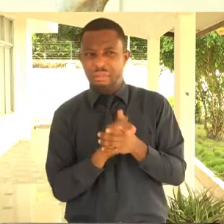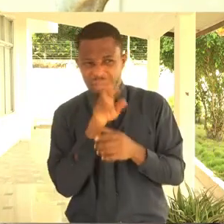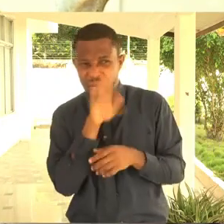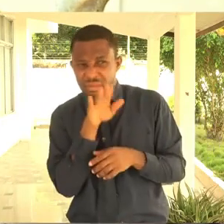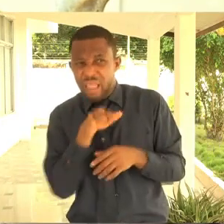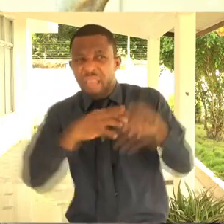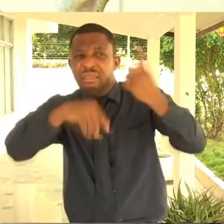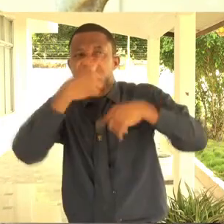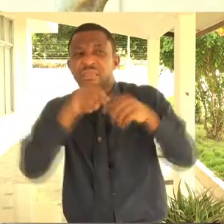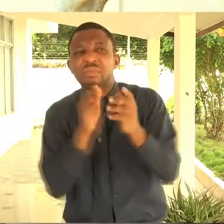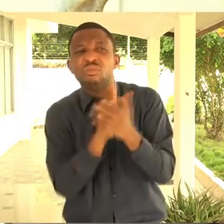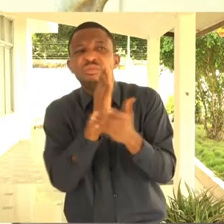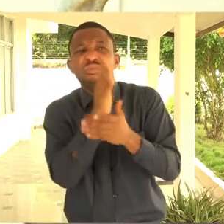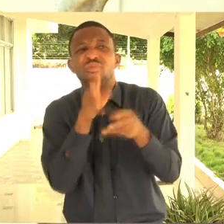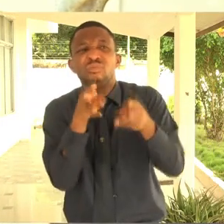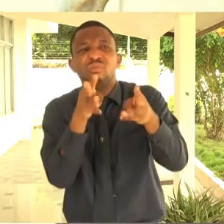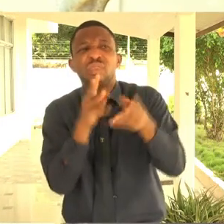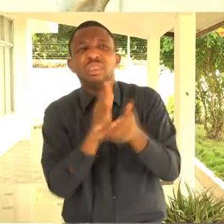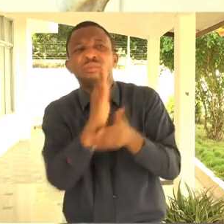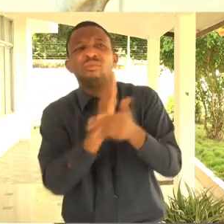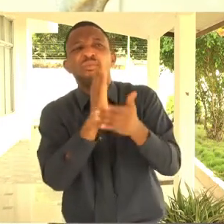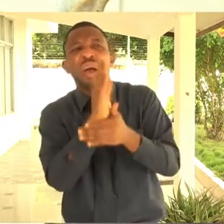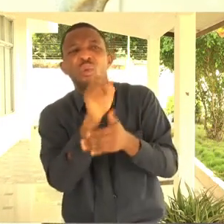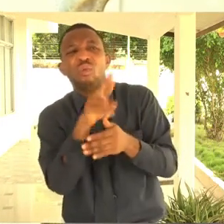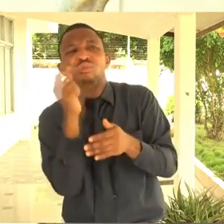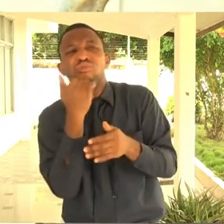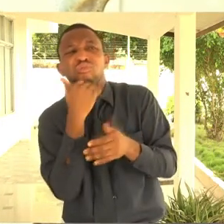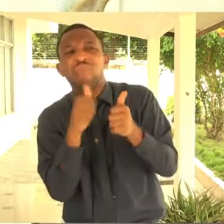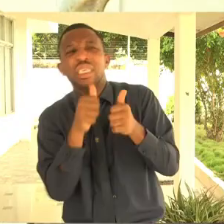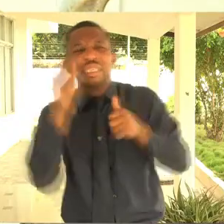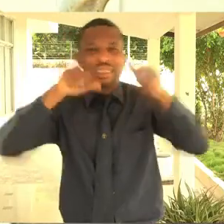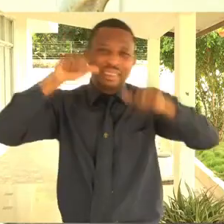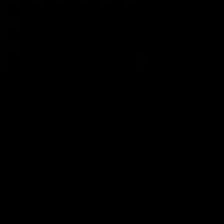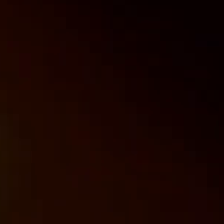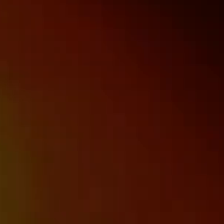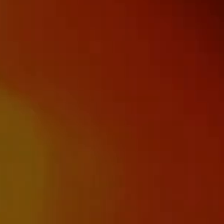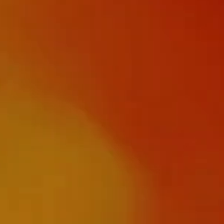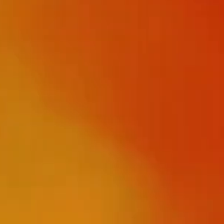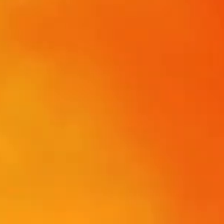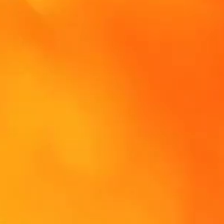doing? Is he really telling the story how he's supposed to be told?